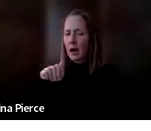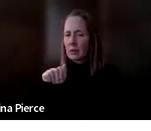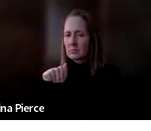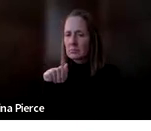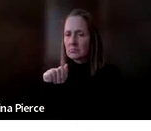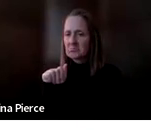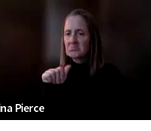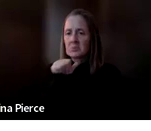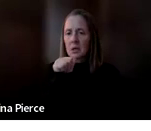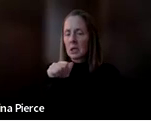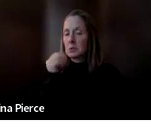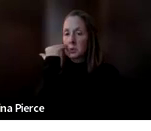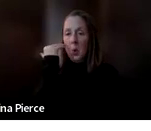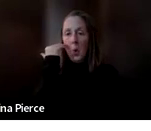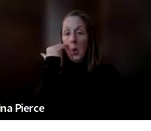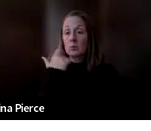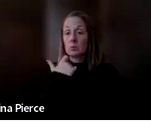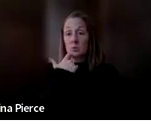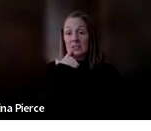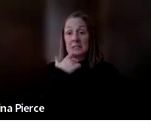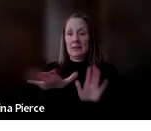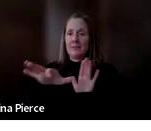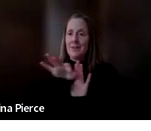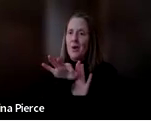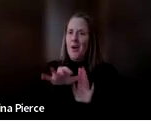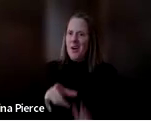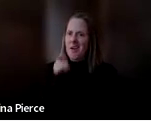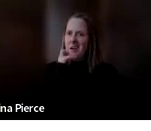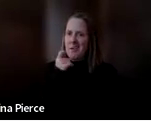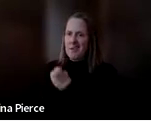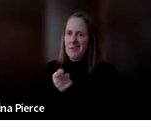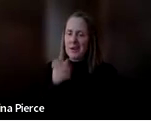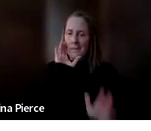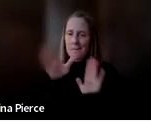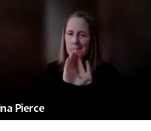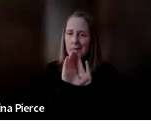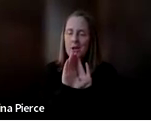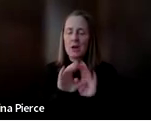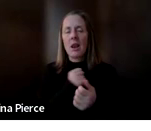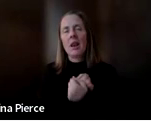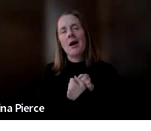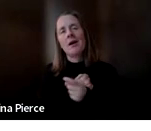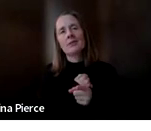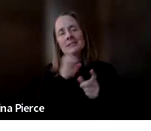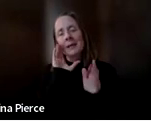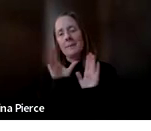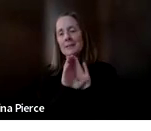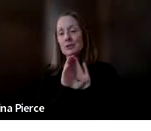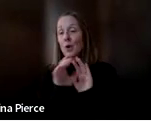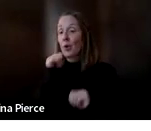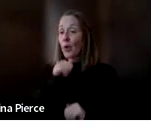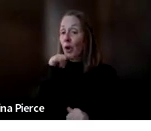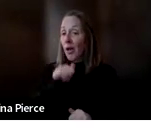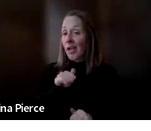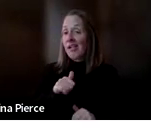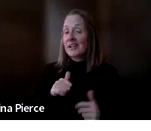I wasn't familiar with until recently. They have a lot of neat things there. But I loved this image so much. It's of a girl